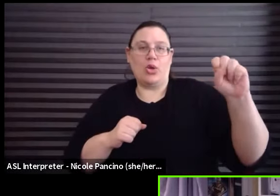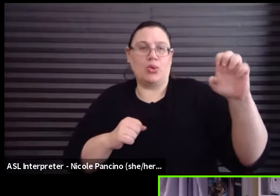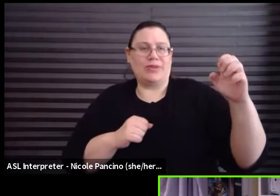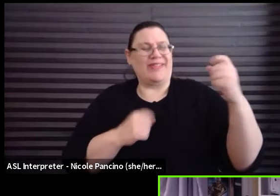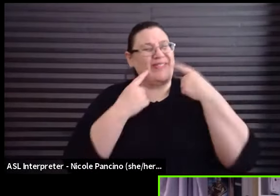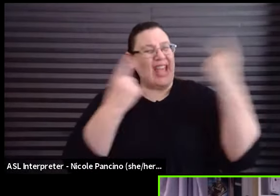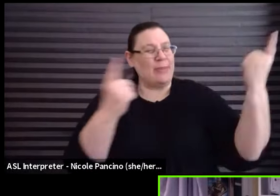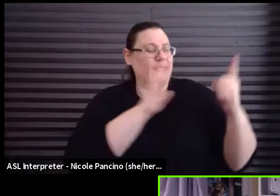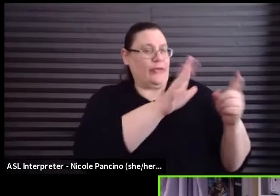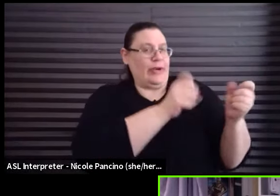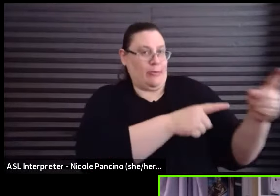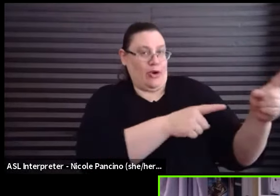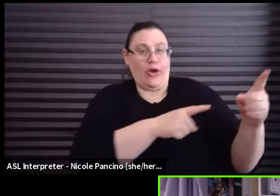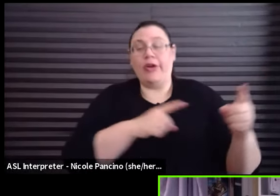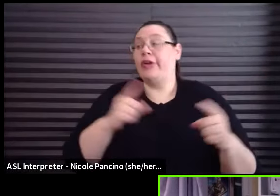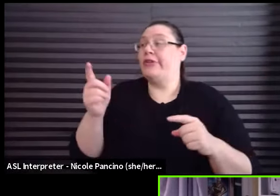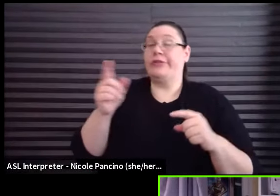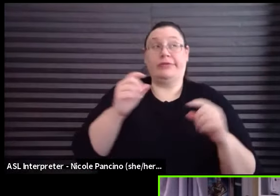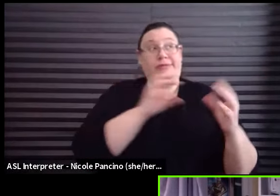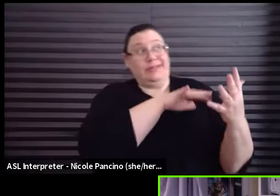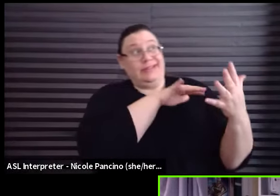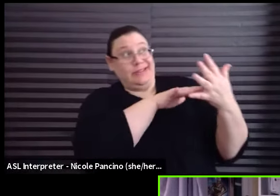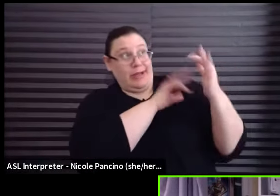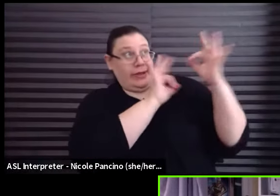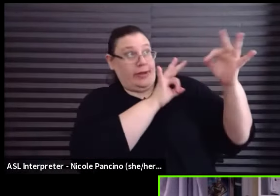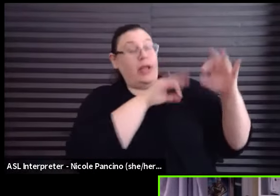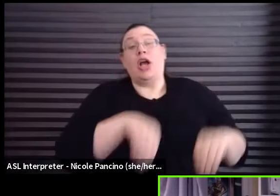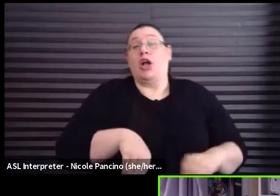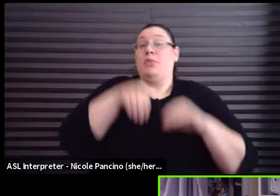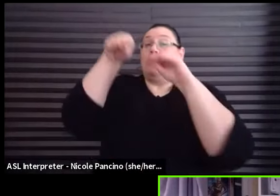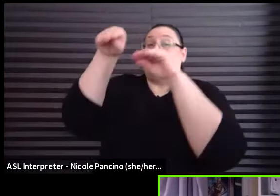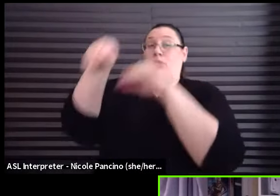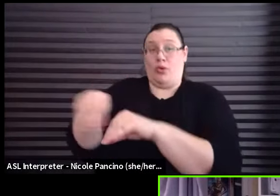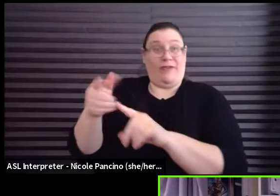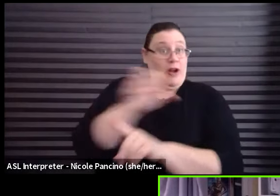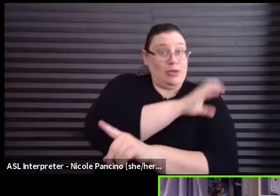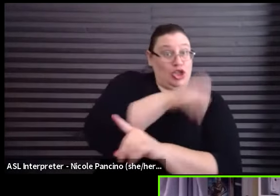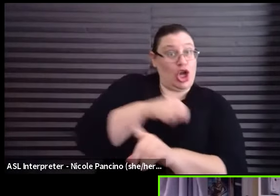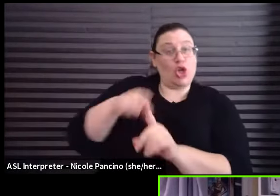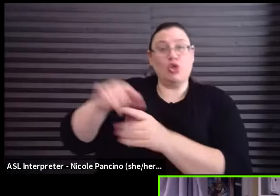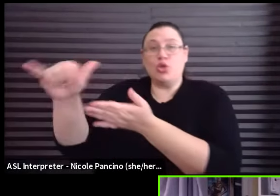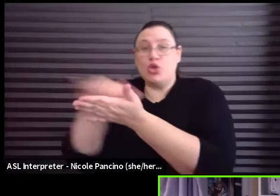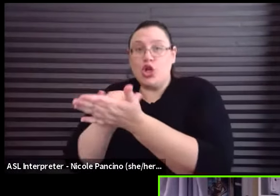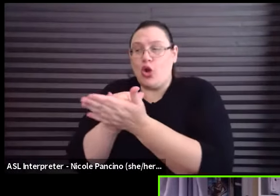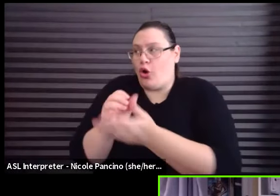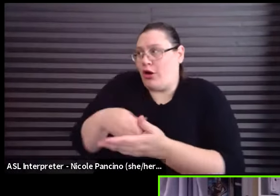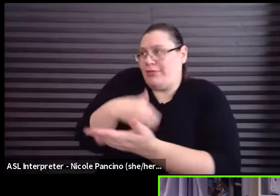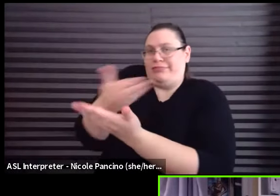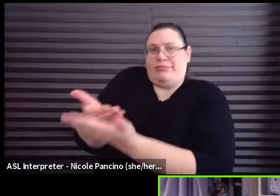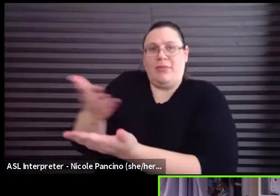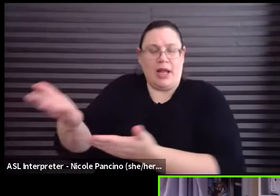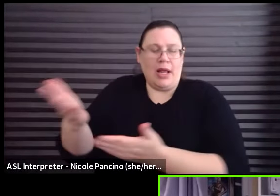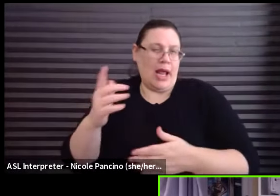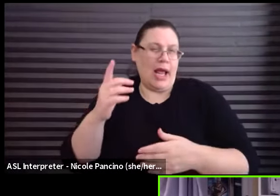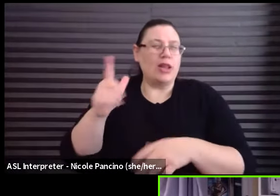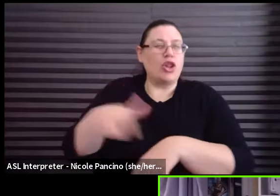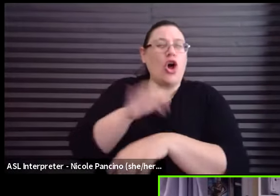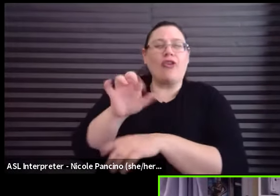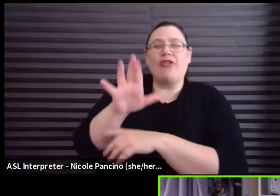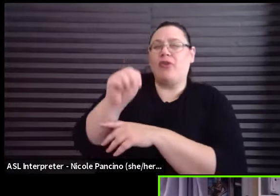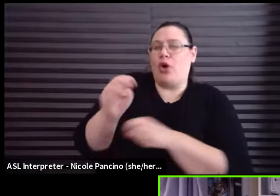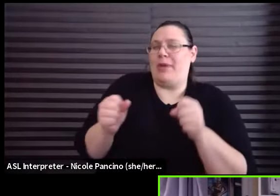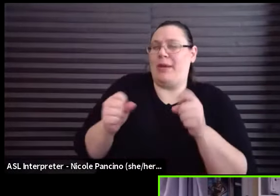York and brought that Chicago style of long form improv, which I'll get to in just a minute what that is,